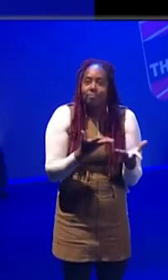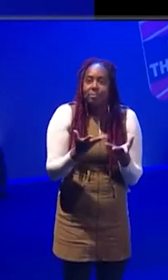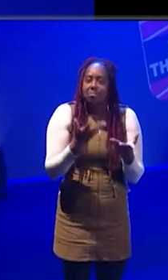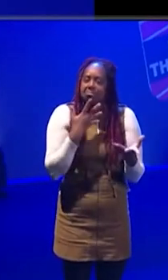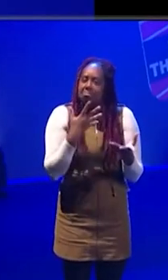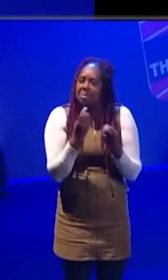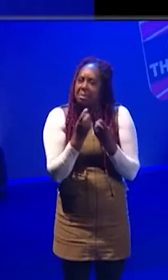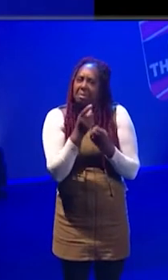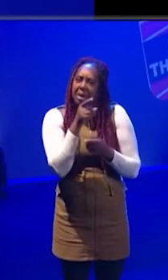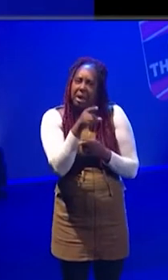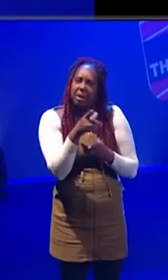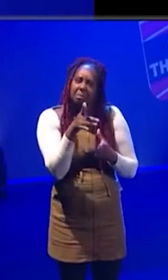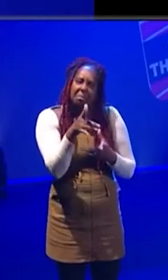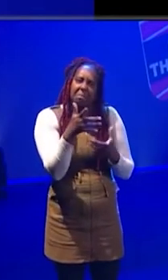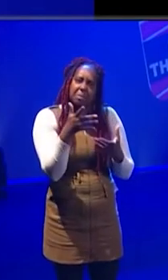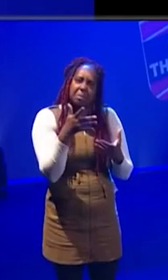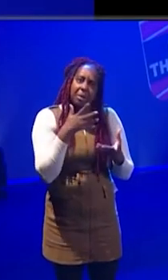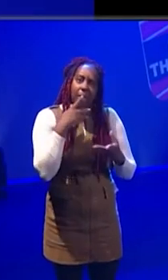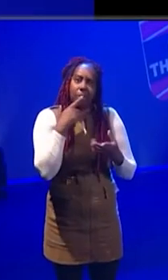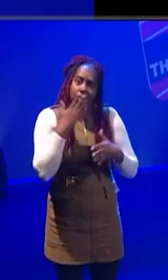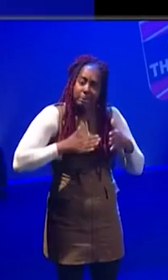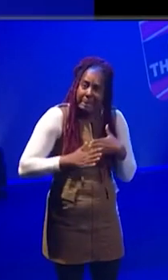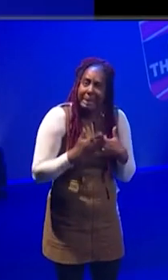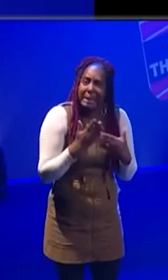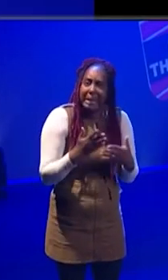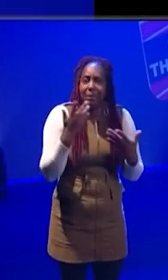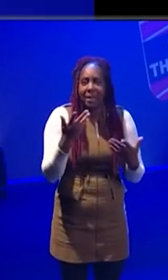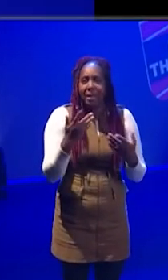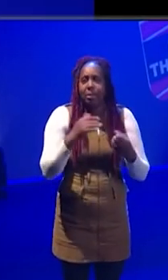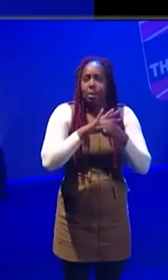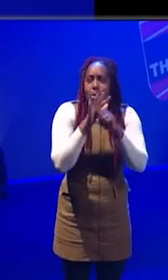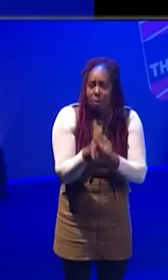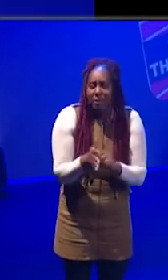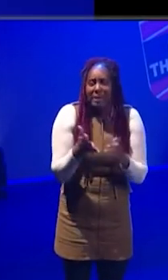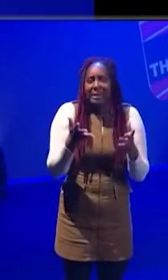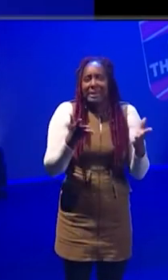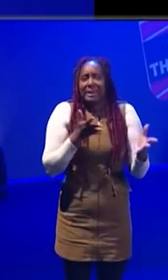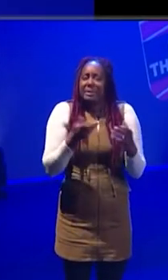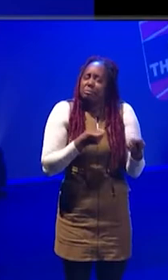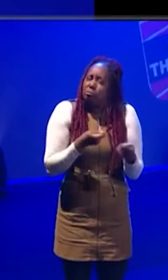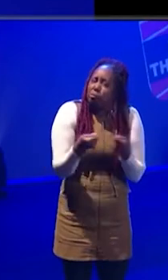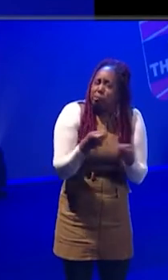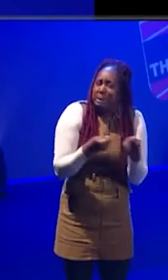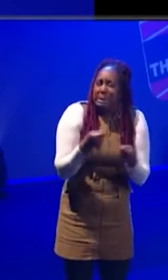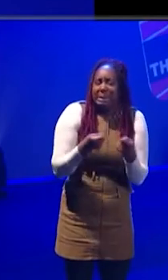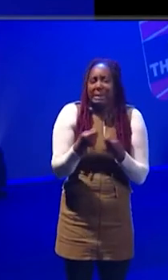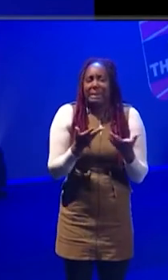obviously something that has gone on since austerity and blah, blah, blah. But then with pandemic, it really they've now kind of struggling a lot more.